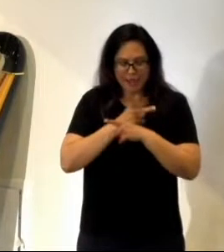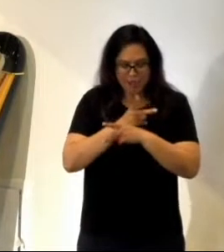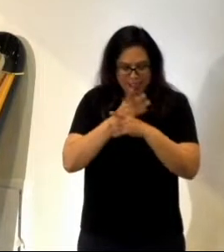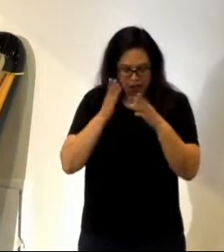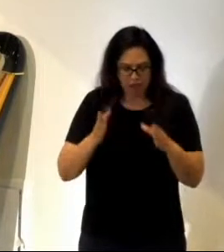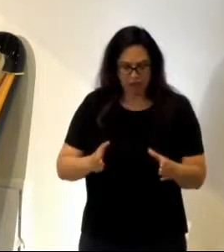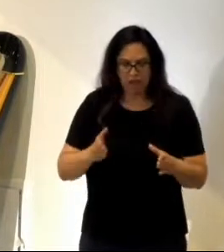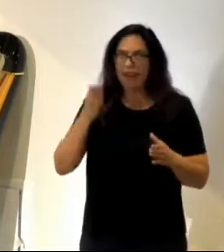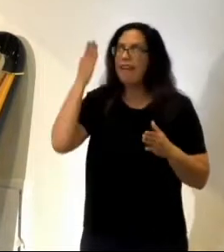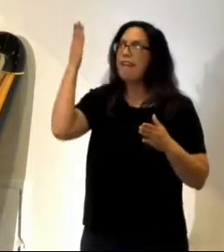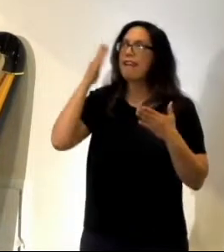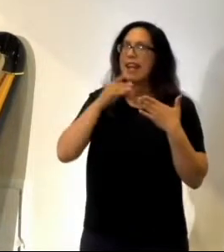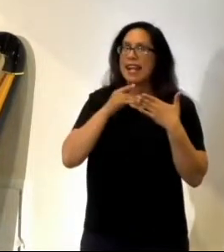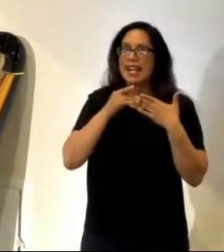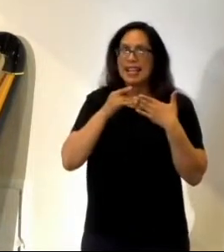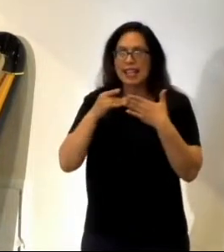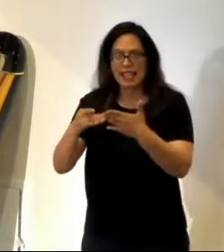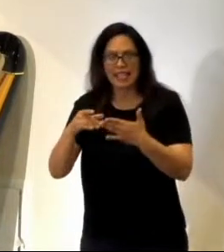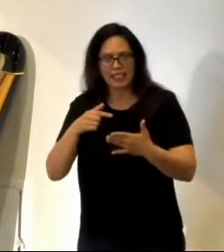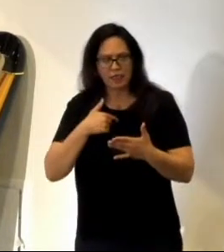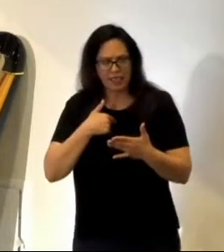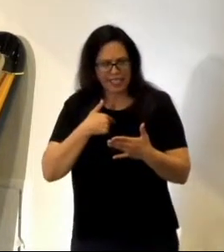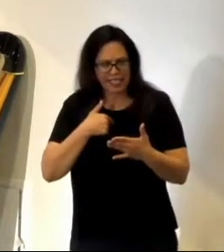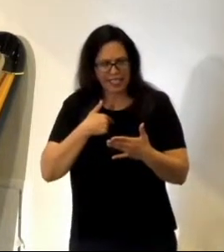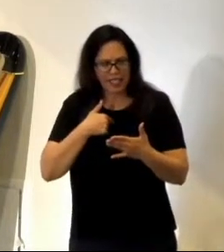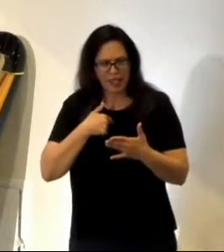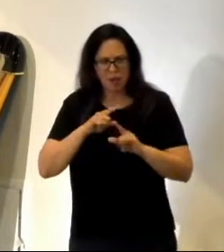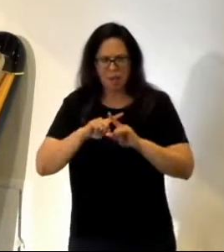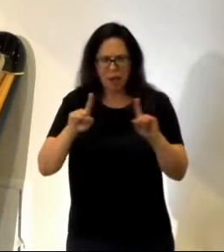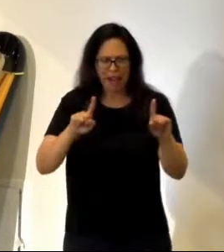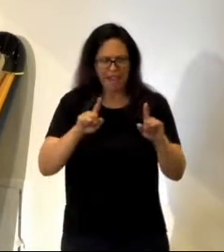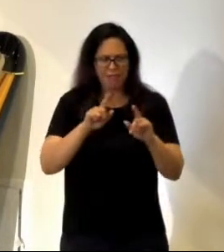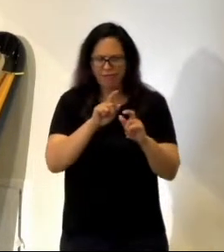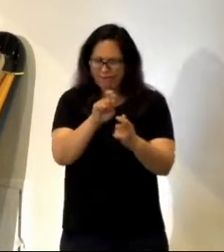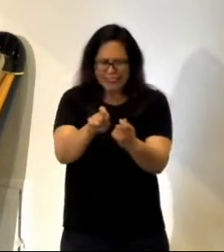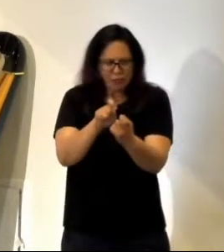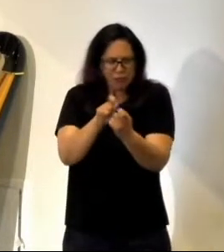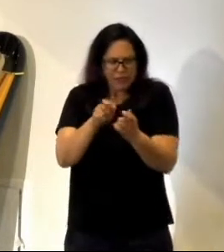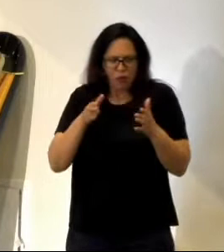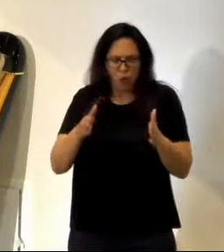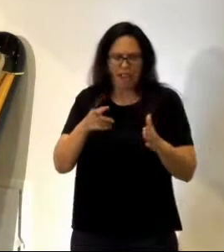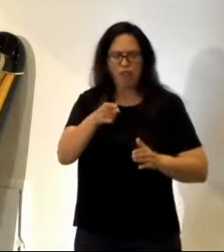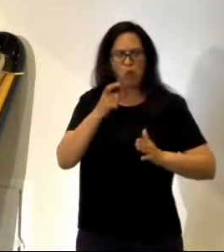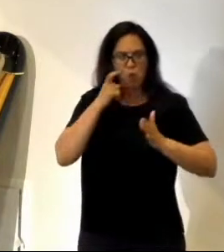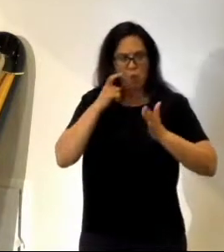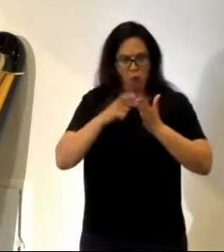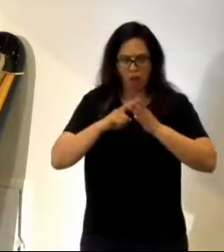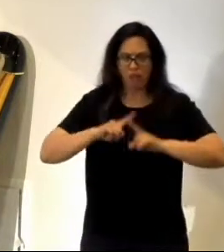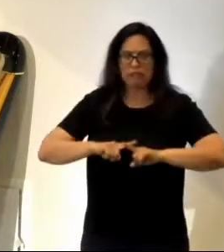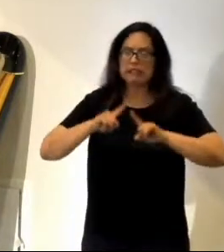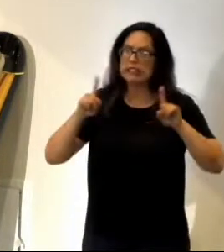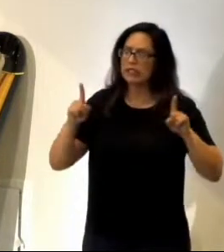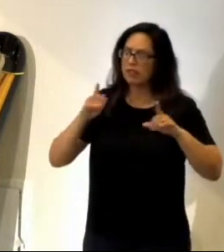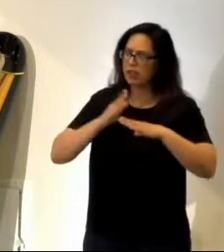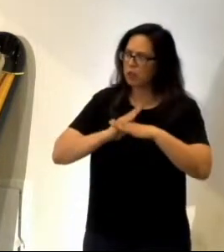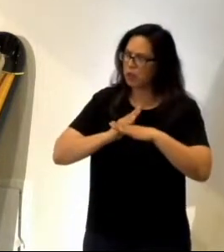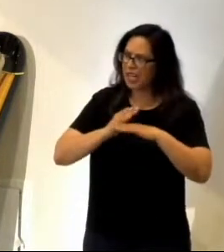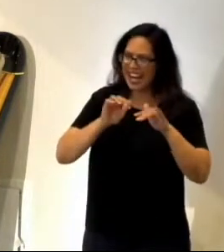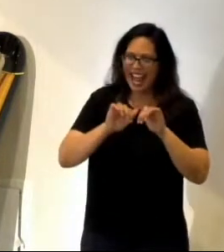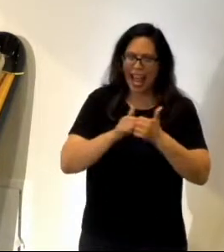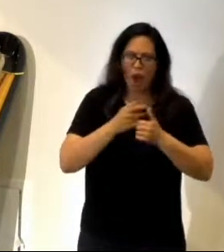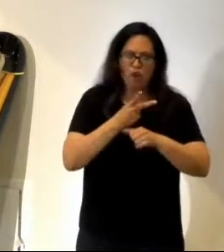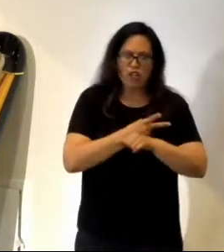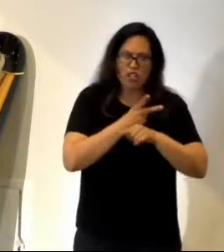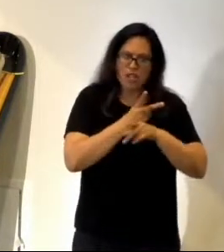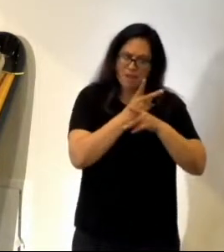leads me. But in a particular kind of way. Did you know that there's a difference between the way that shepherds take